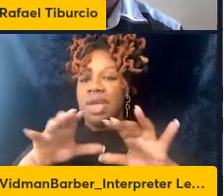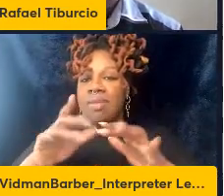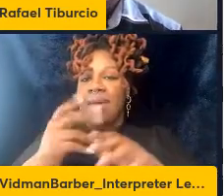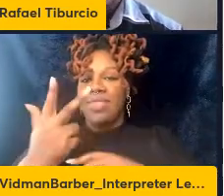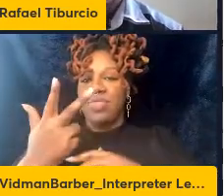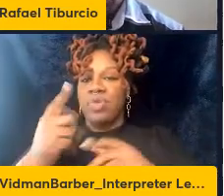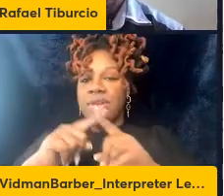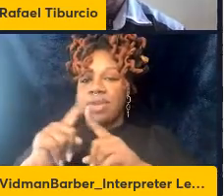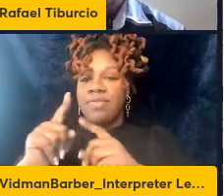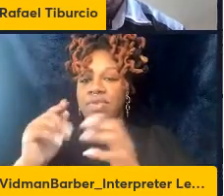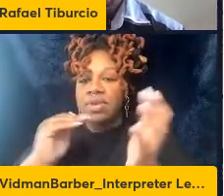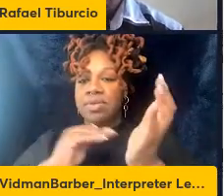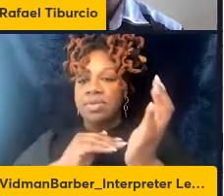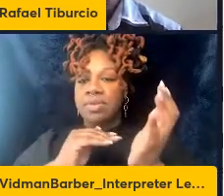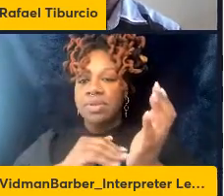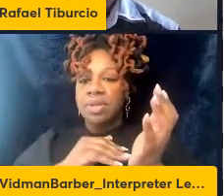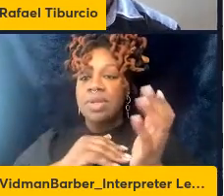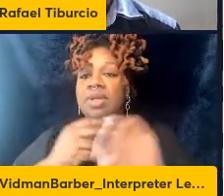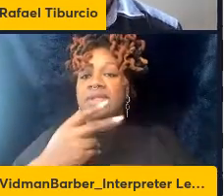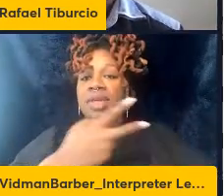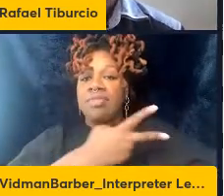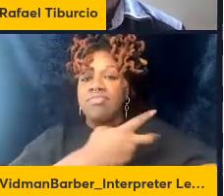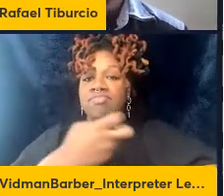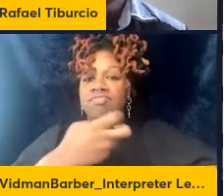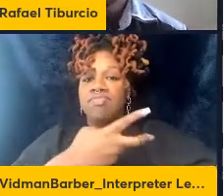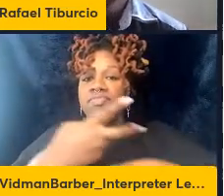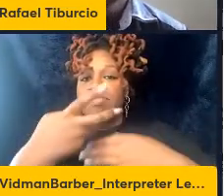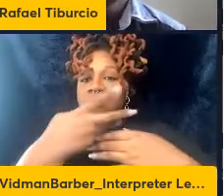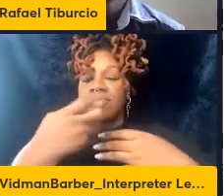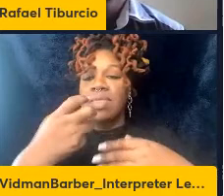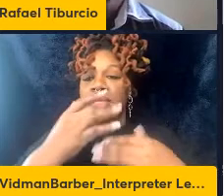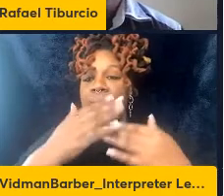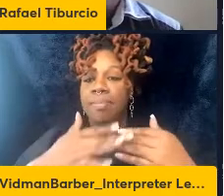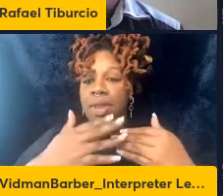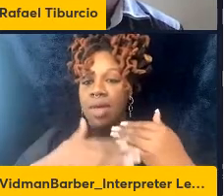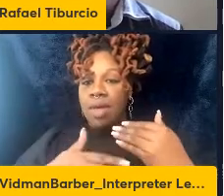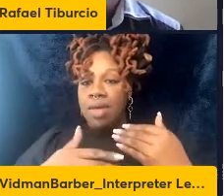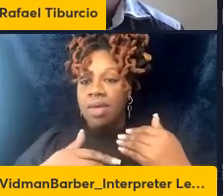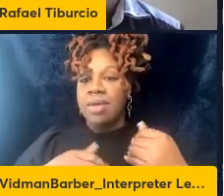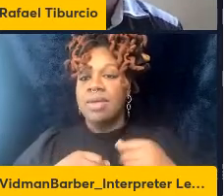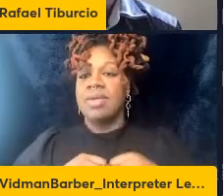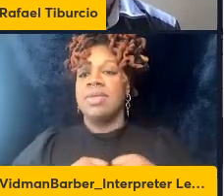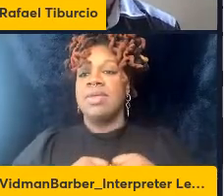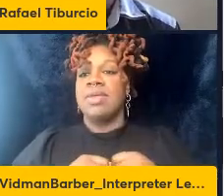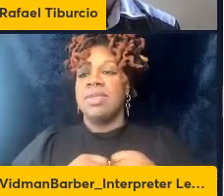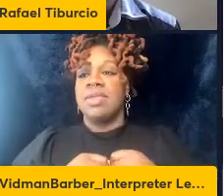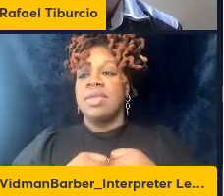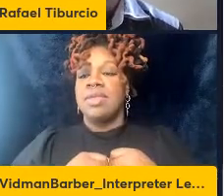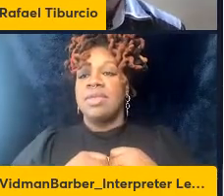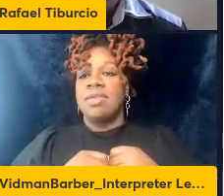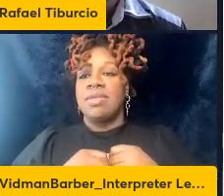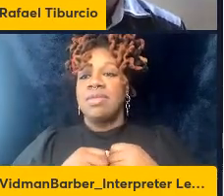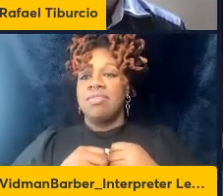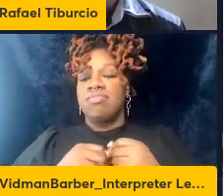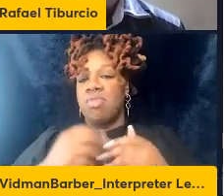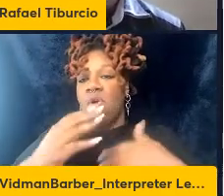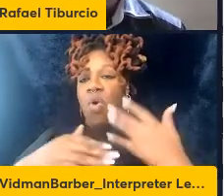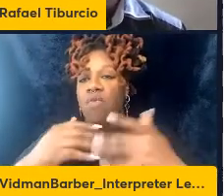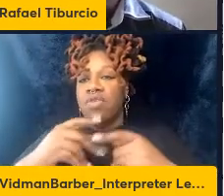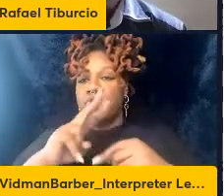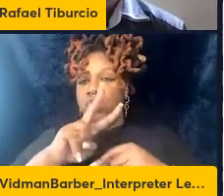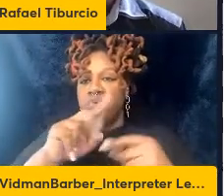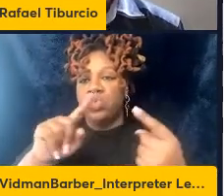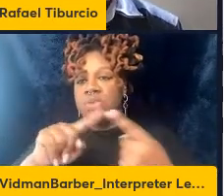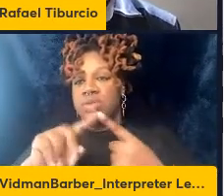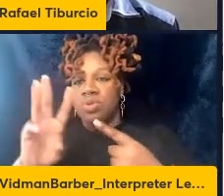collected from the pre-art stage and two to six weeks after art initiation there is the time where TB